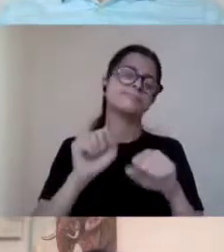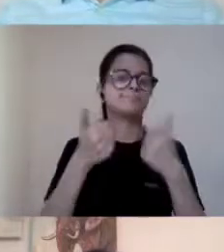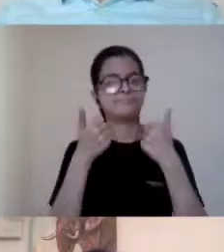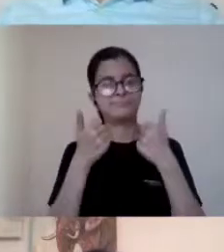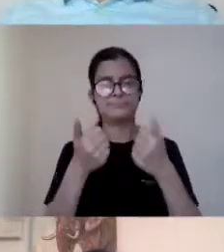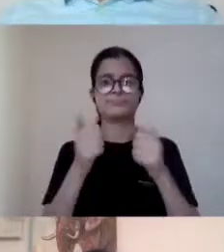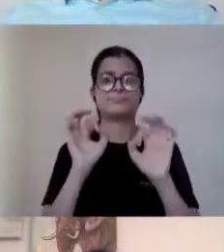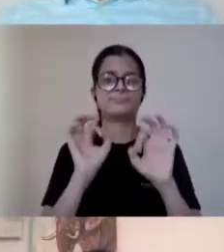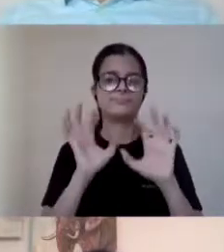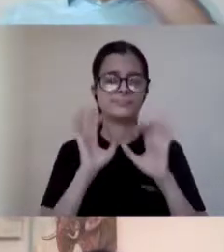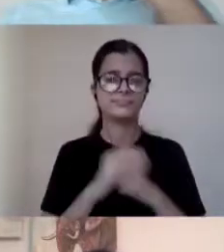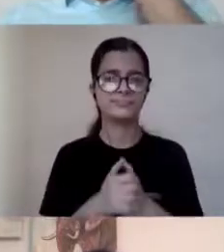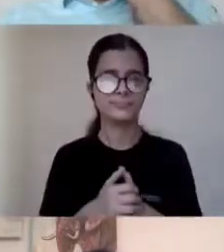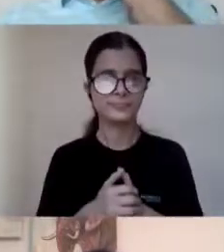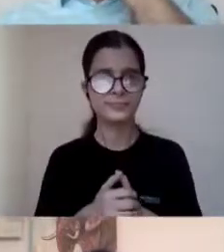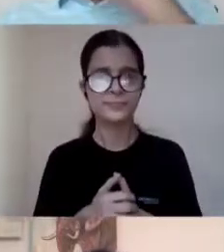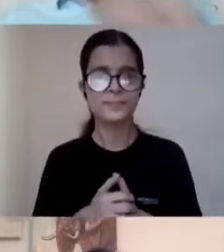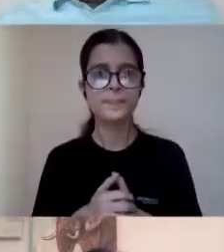excellent.